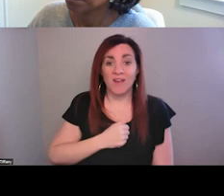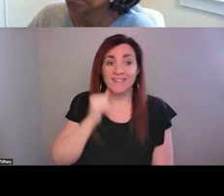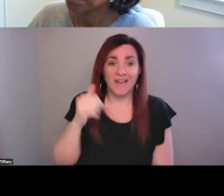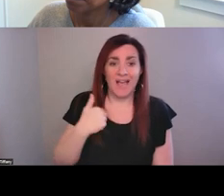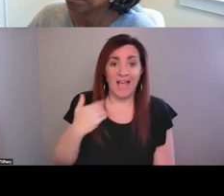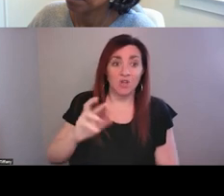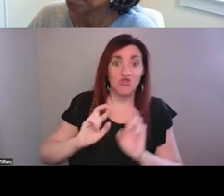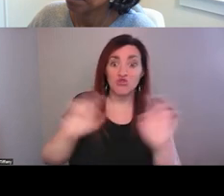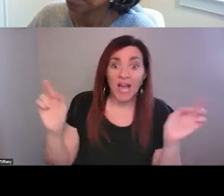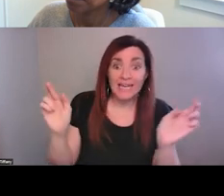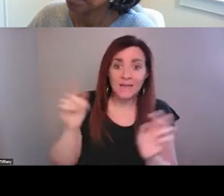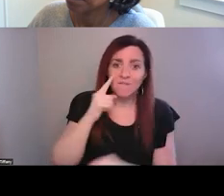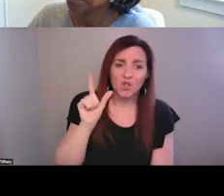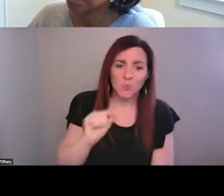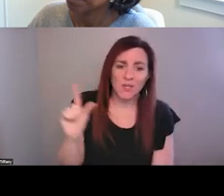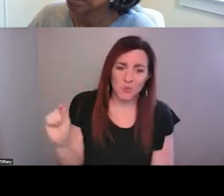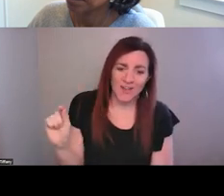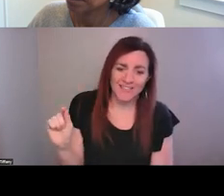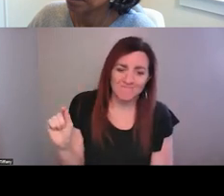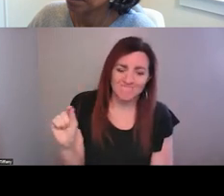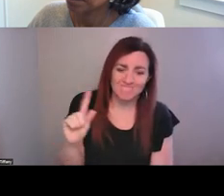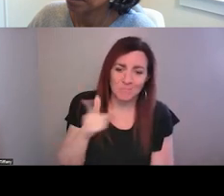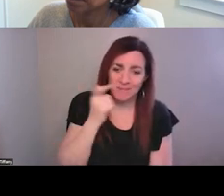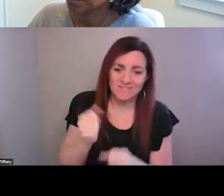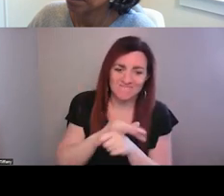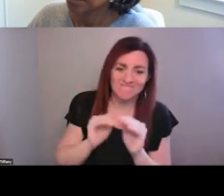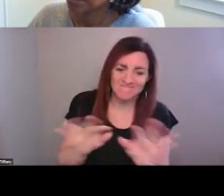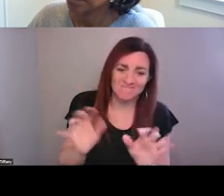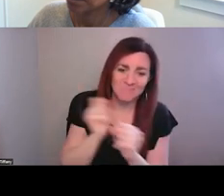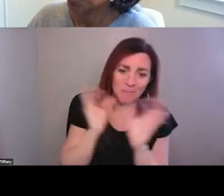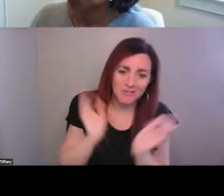in 2020, as you can imagine. Okay. Next slide.